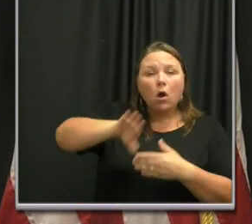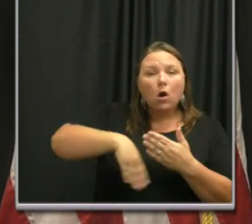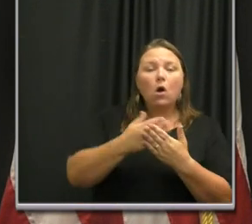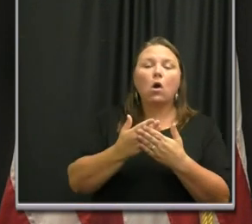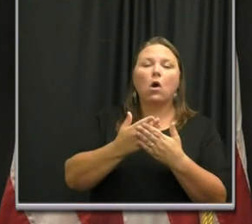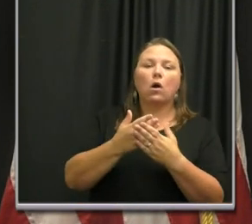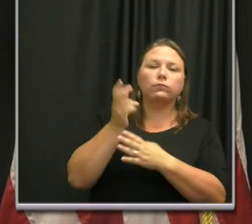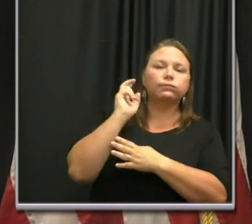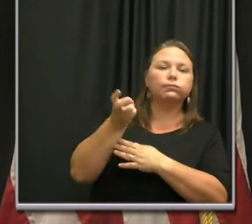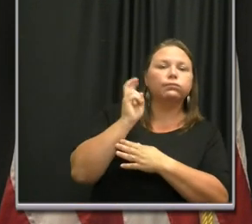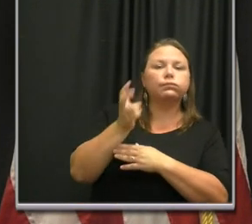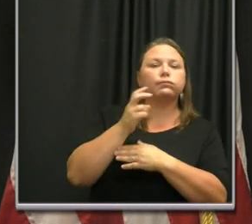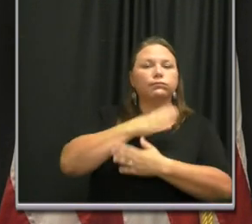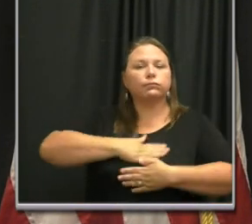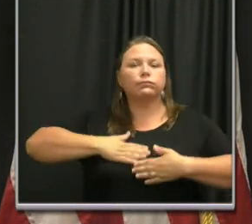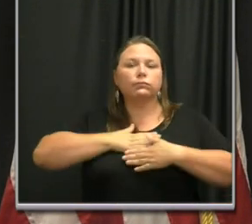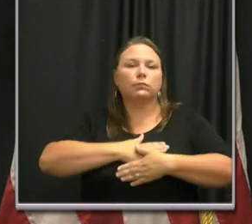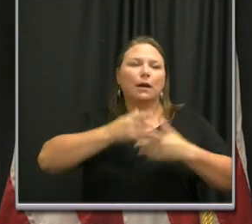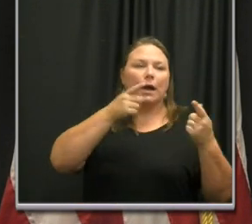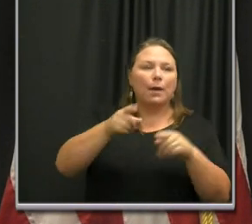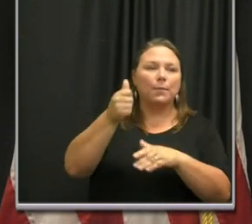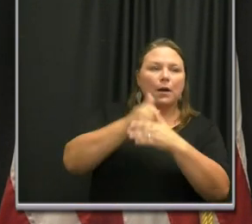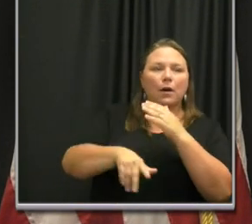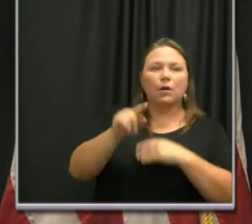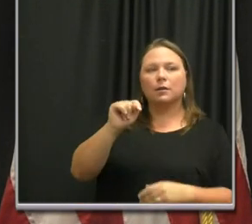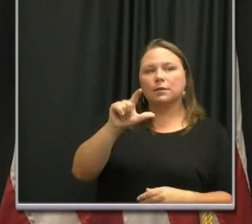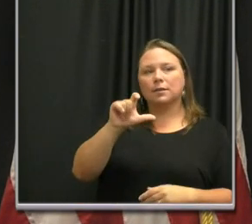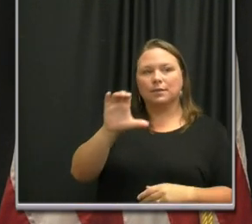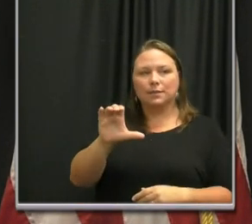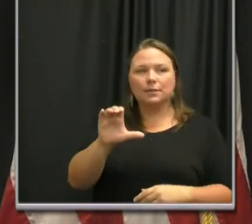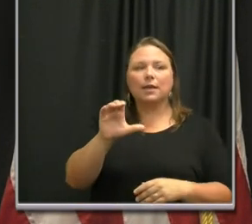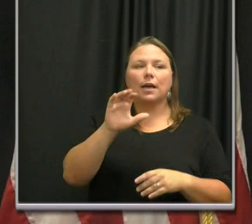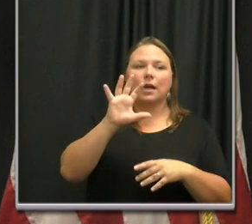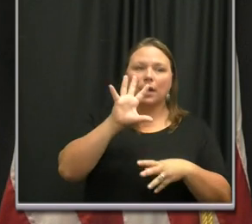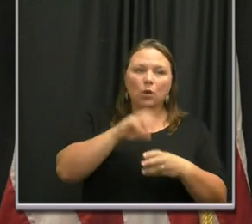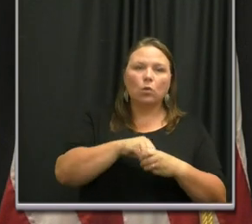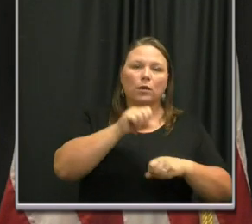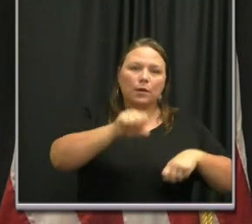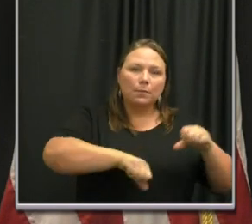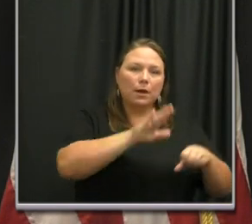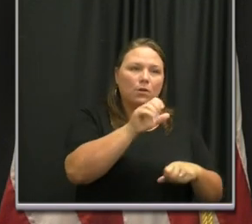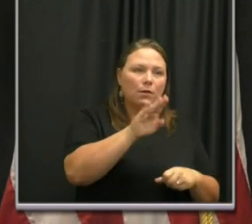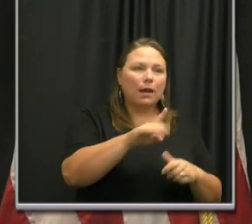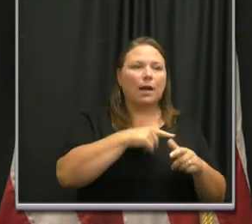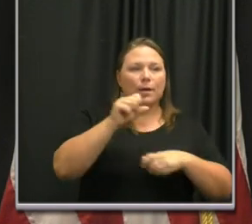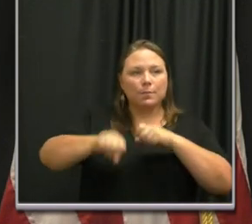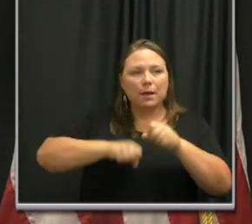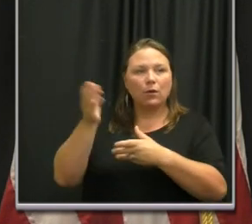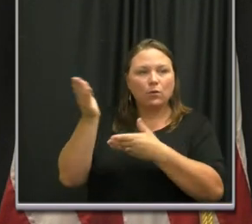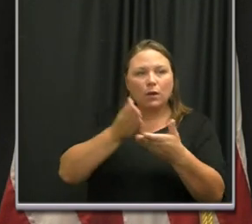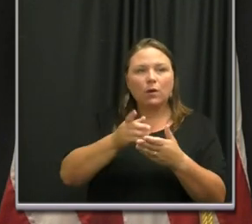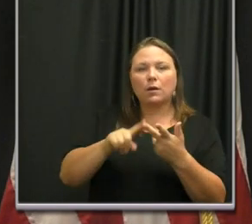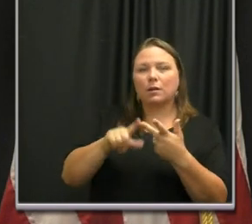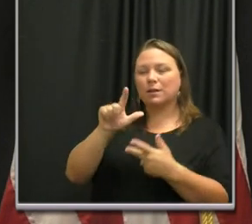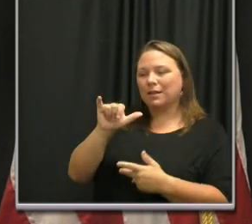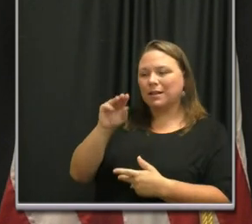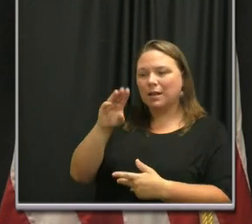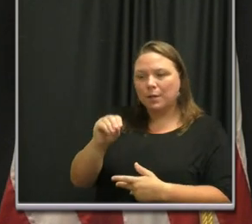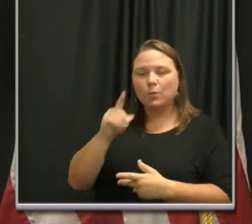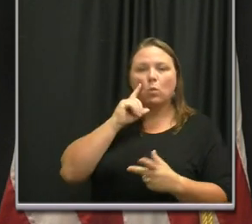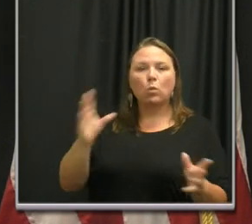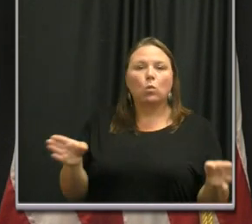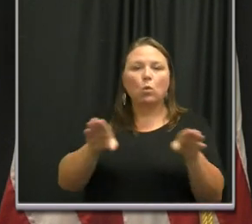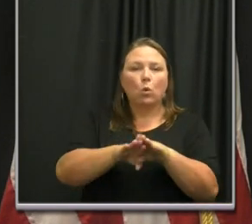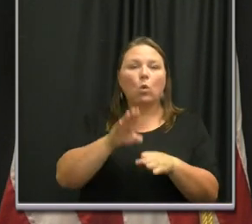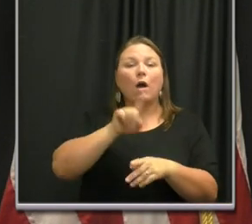vehicles under the Metro TLC authority, including pedicabs, pedal carriages, and limousines, will also be closed until